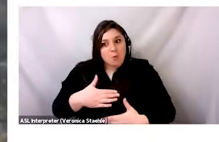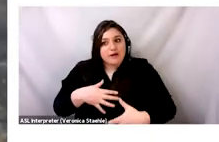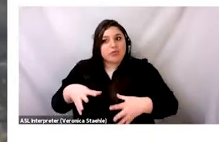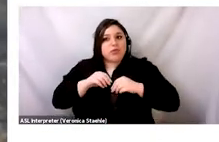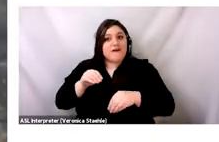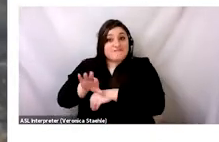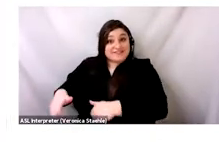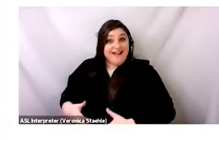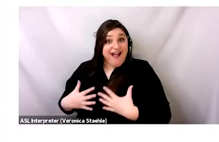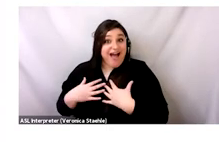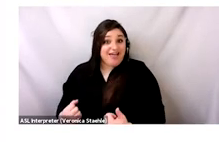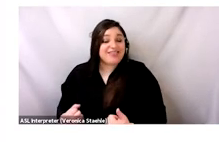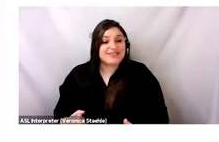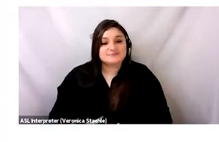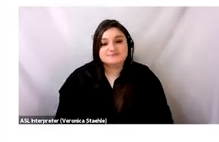bottles.